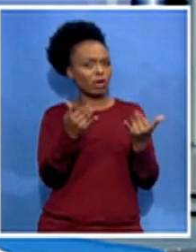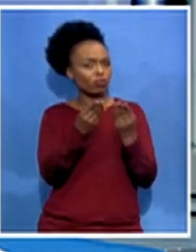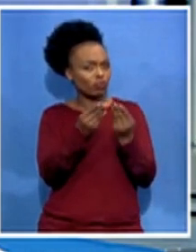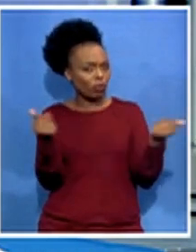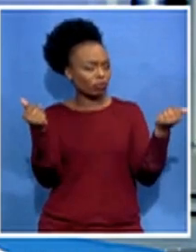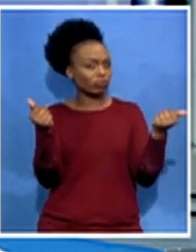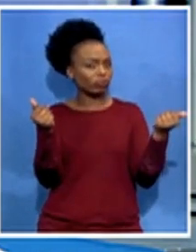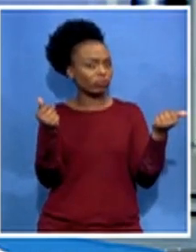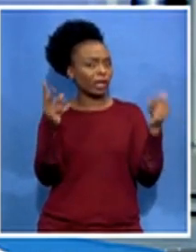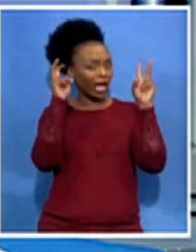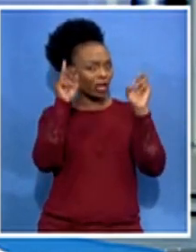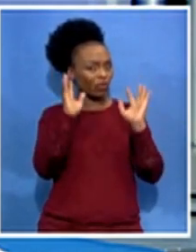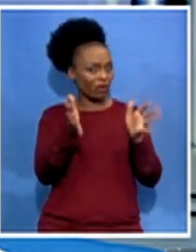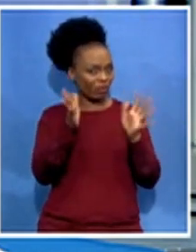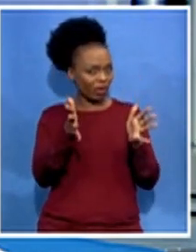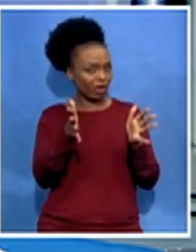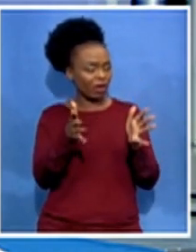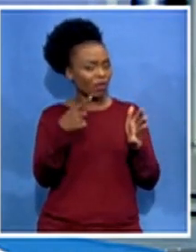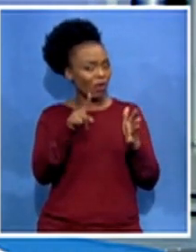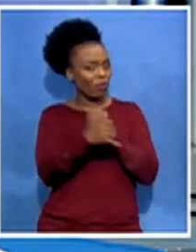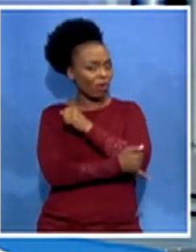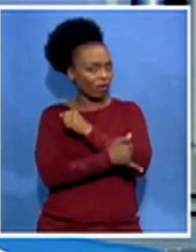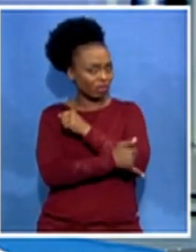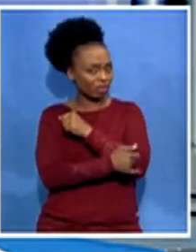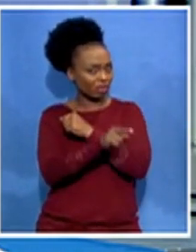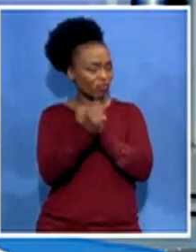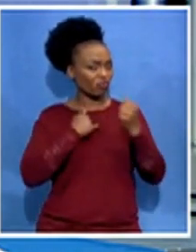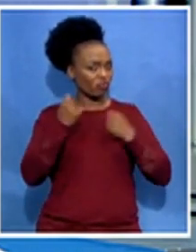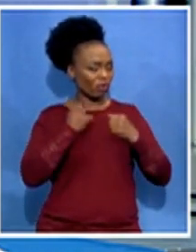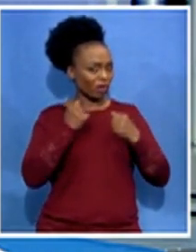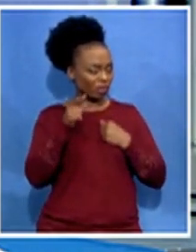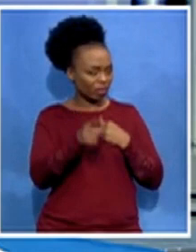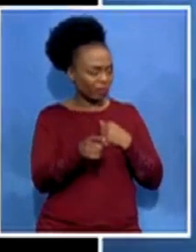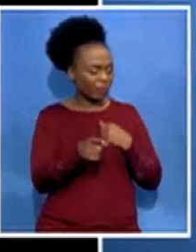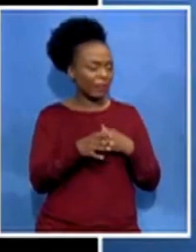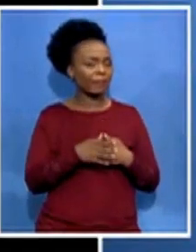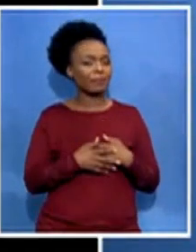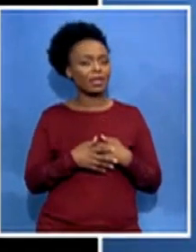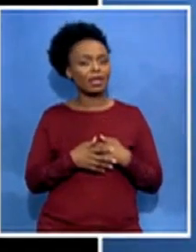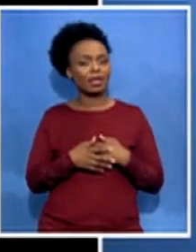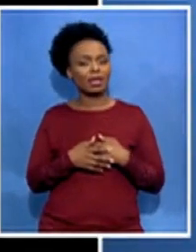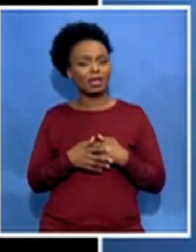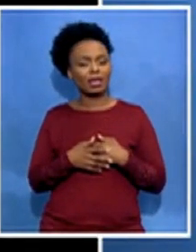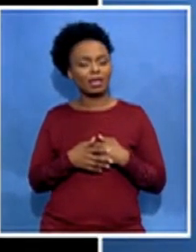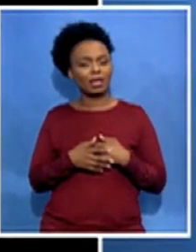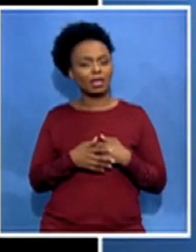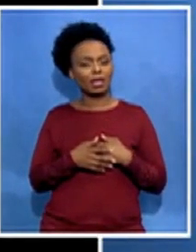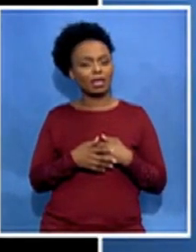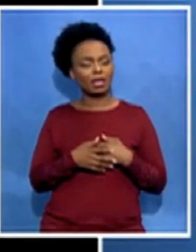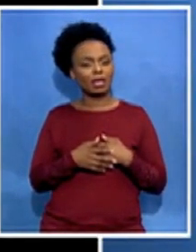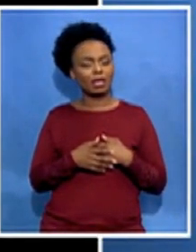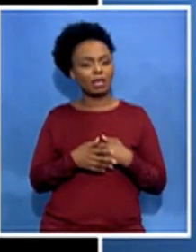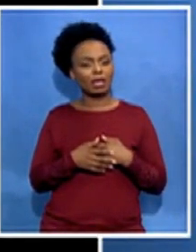it go i can say it it it goes without say that the